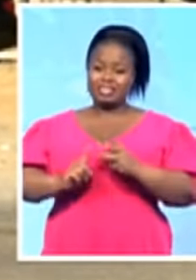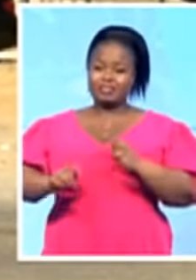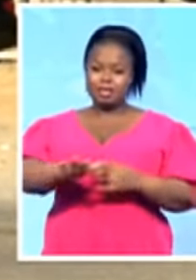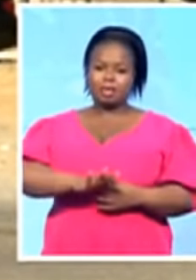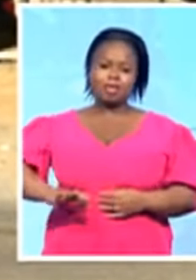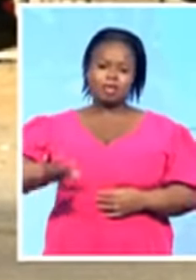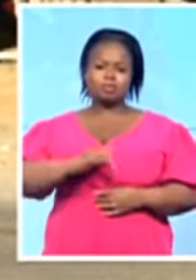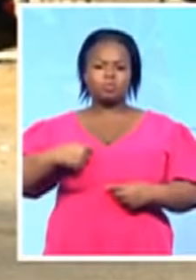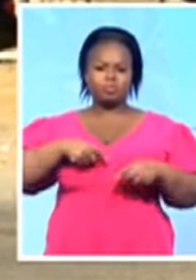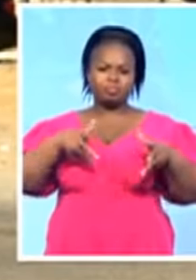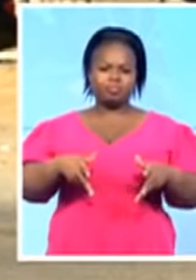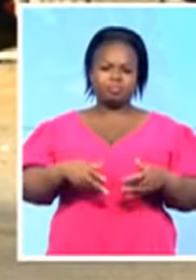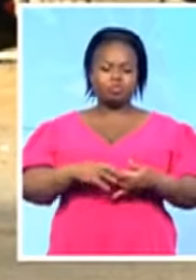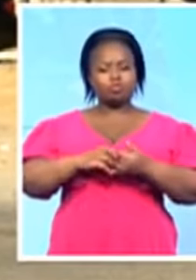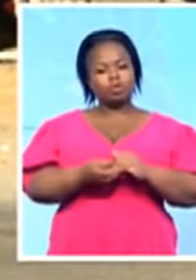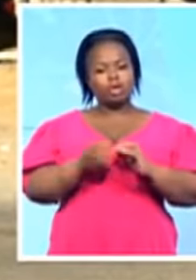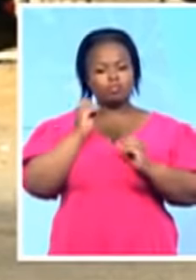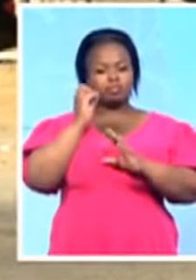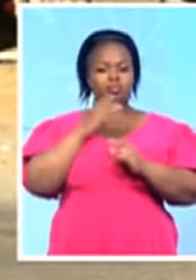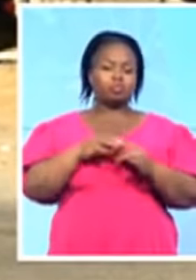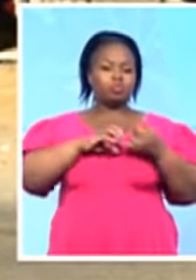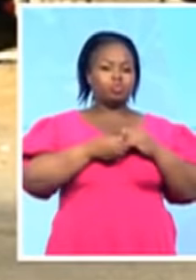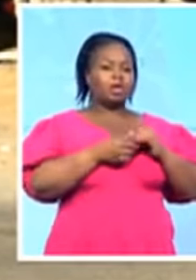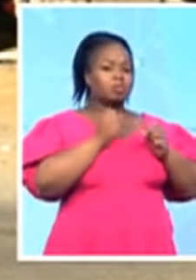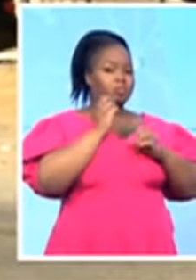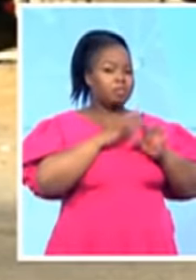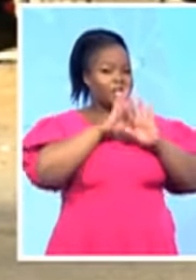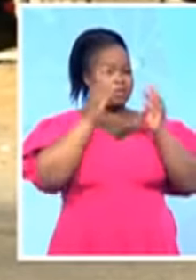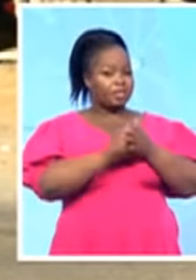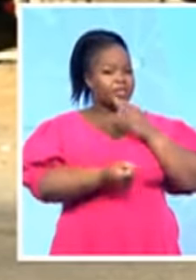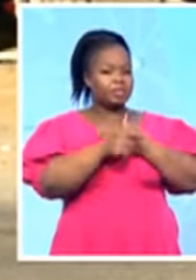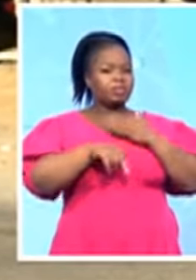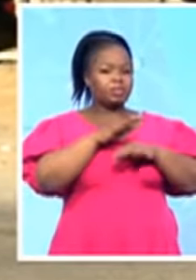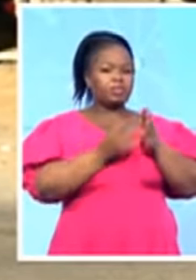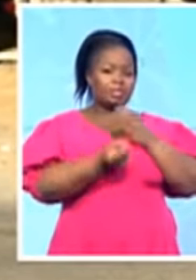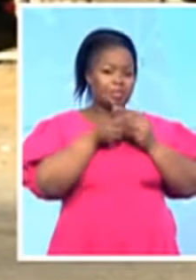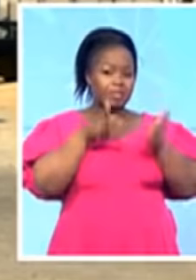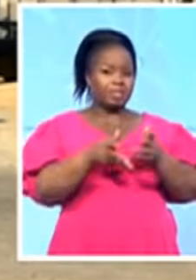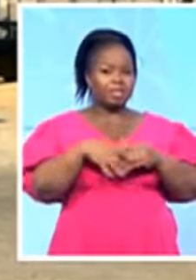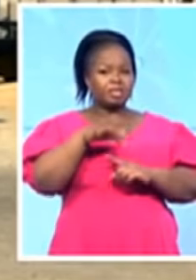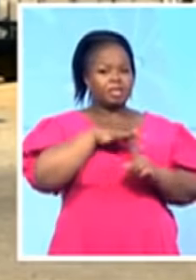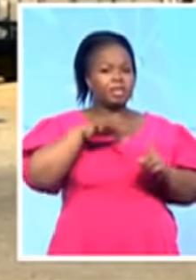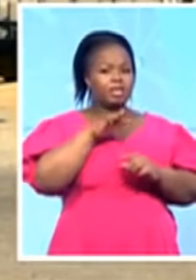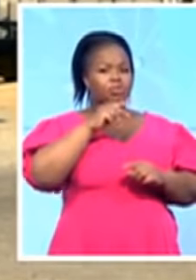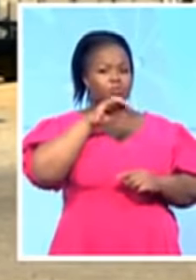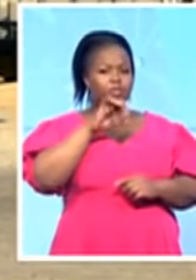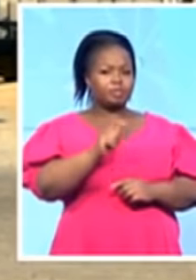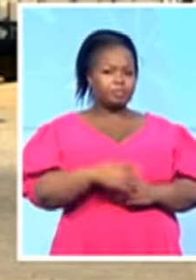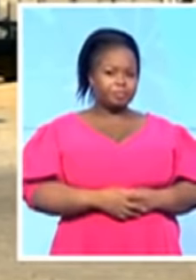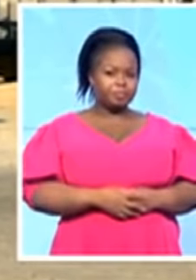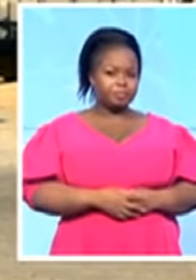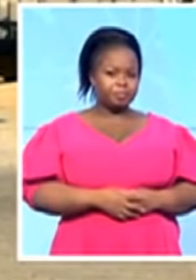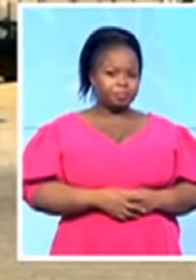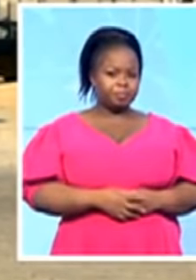you as best as we can what the situation is here in the area of escort. So, when we came to you, look, we've been